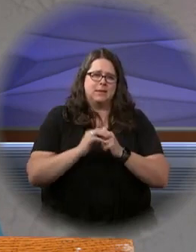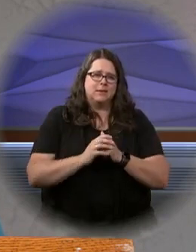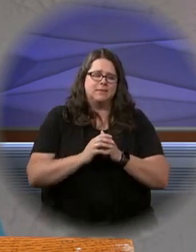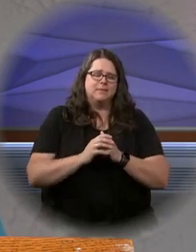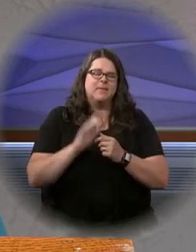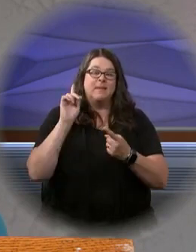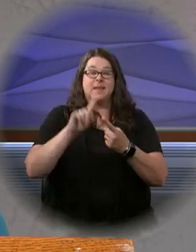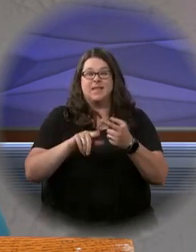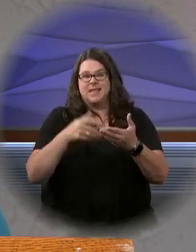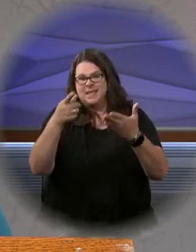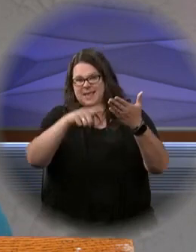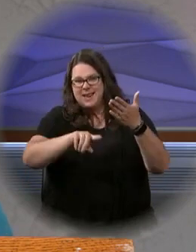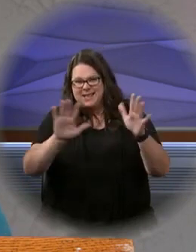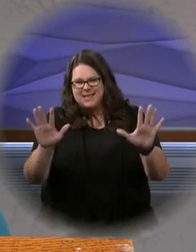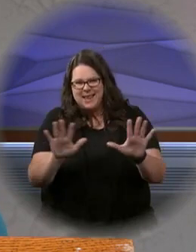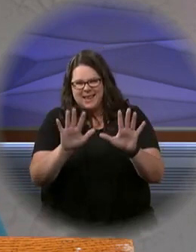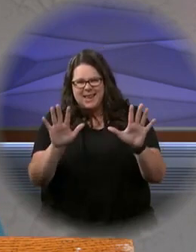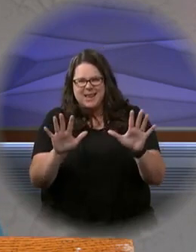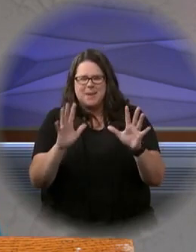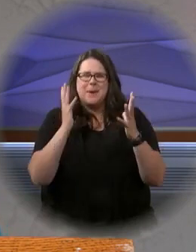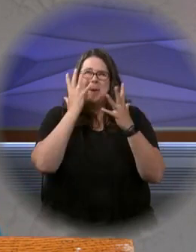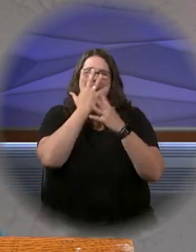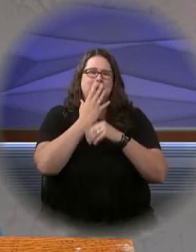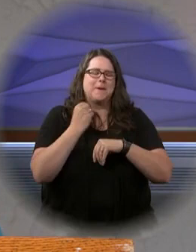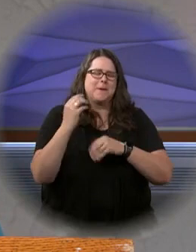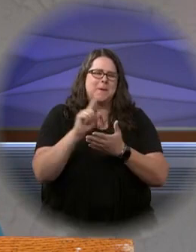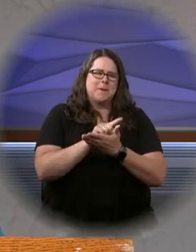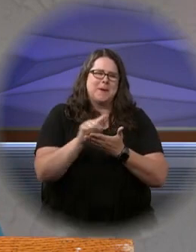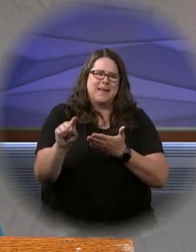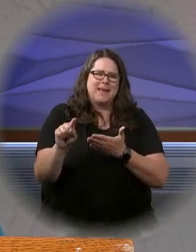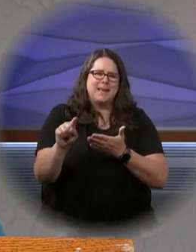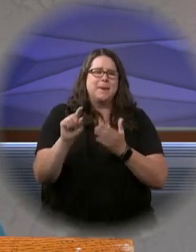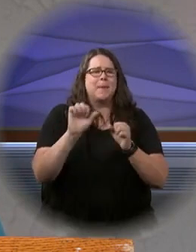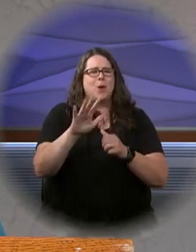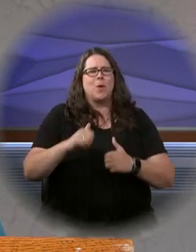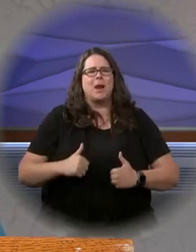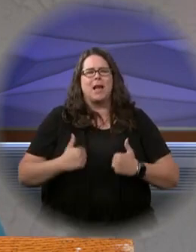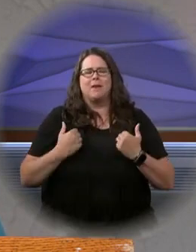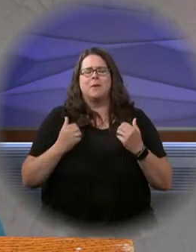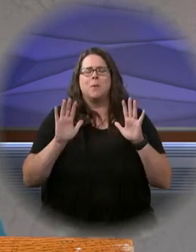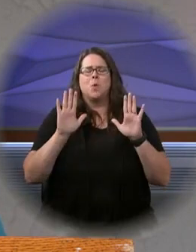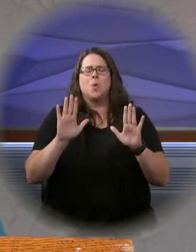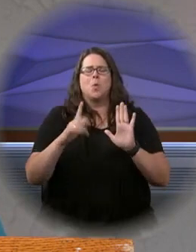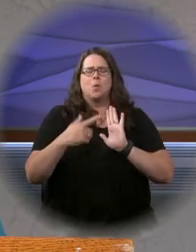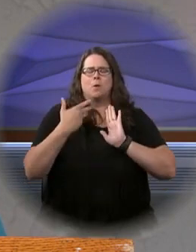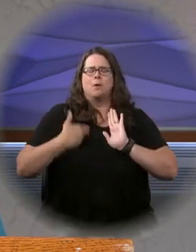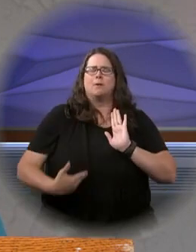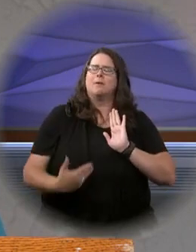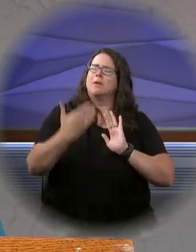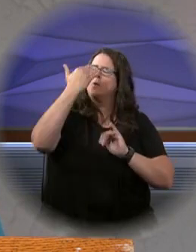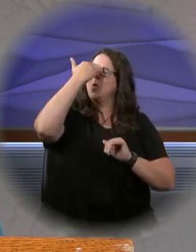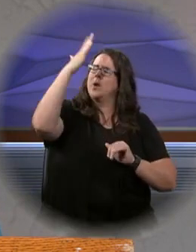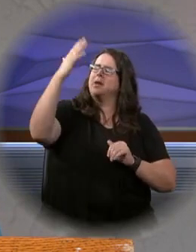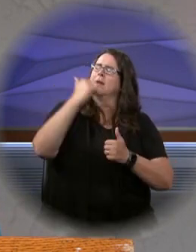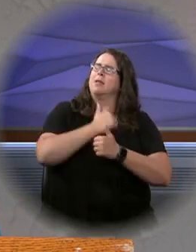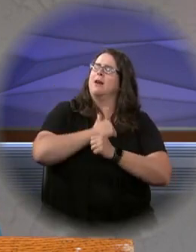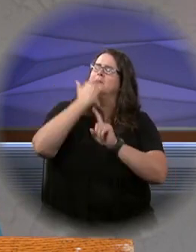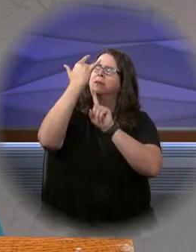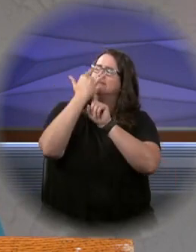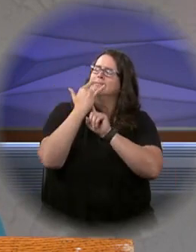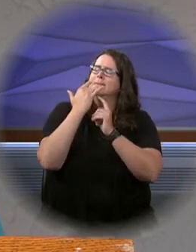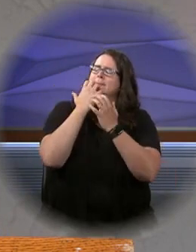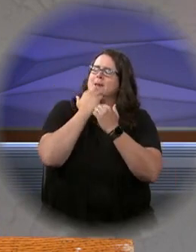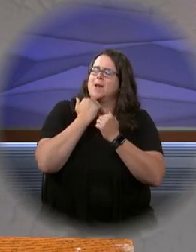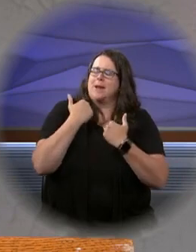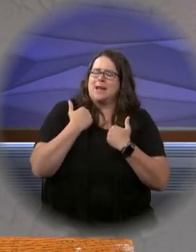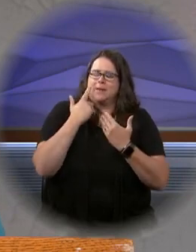Until next Sunday morning, make it a beautiful week and may your life be one of knowing the love and care God has